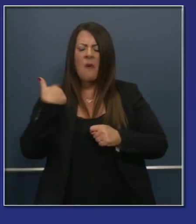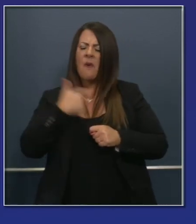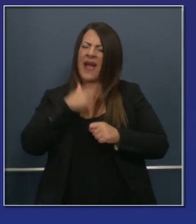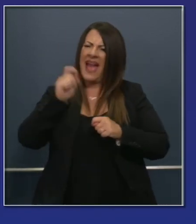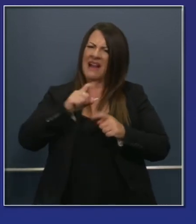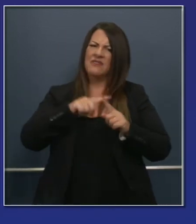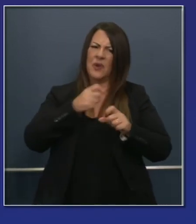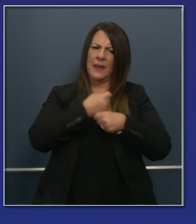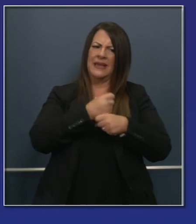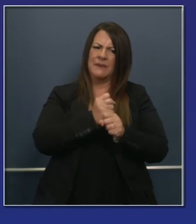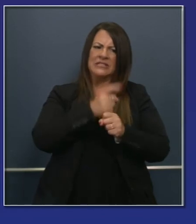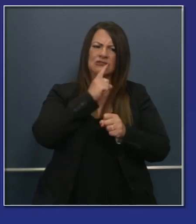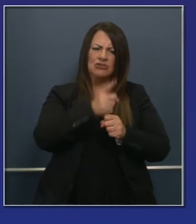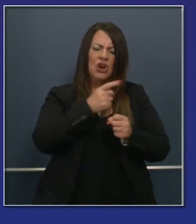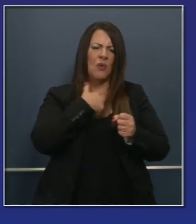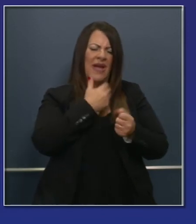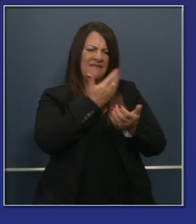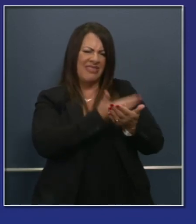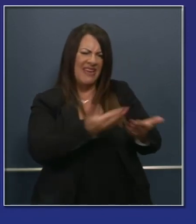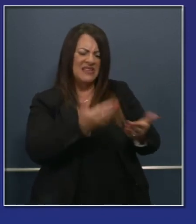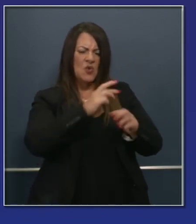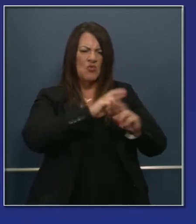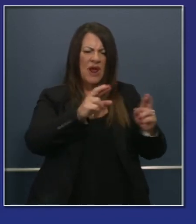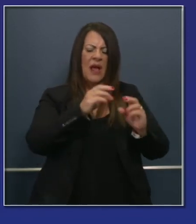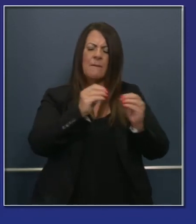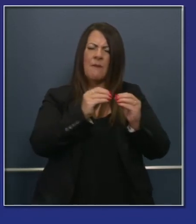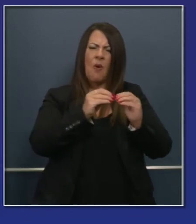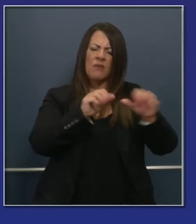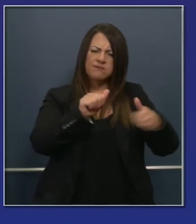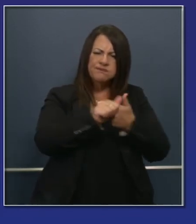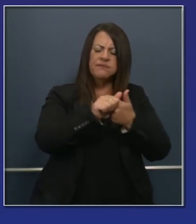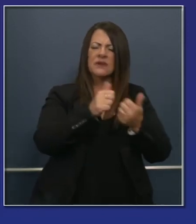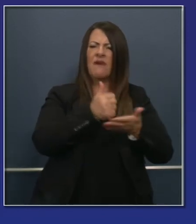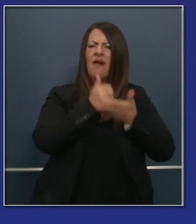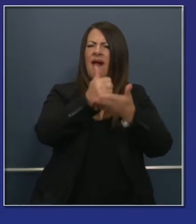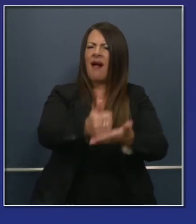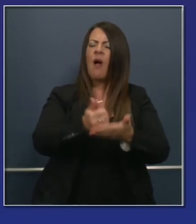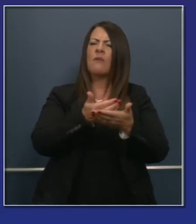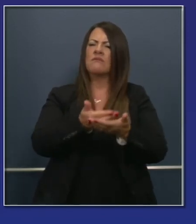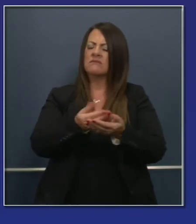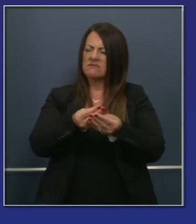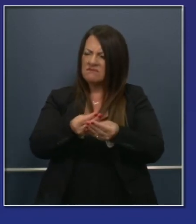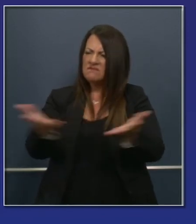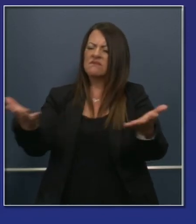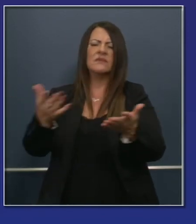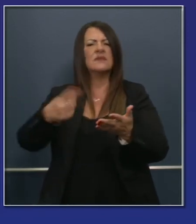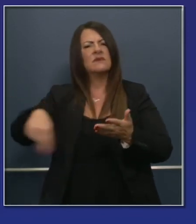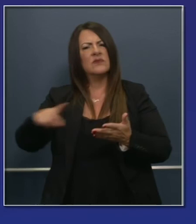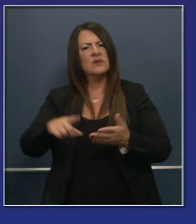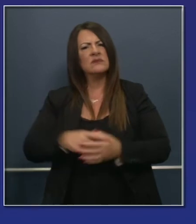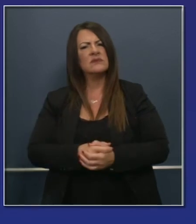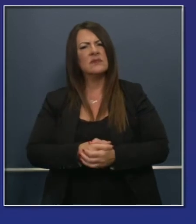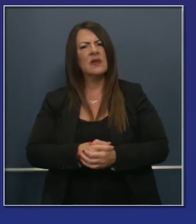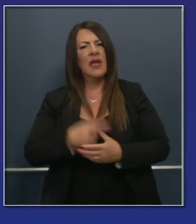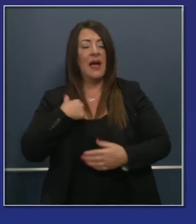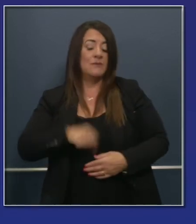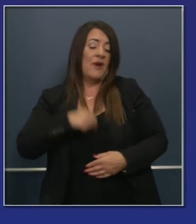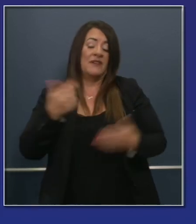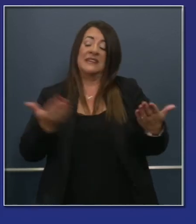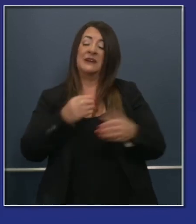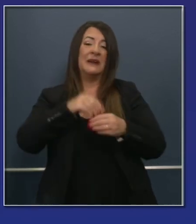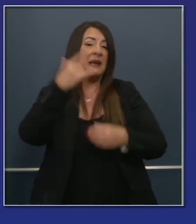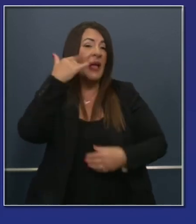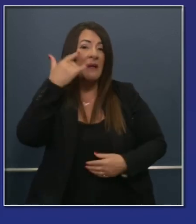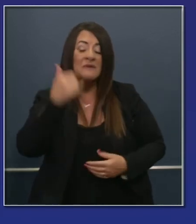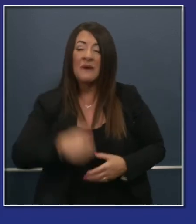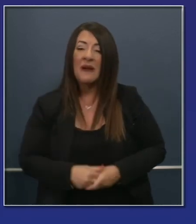know abundance means something to some people others say well it's a scarcity of resource but I I will say I'm proud this state took